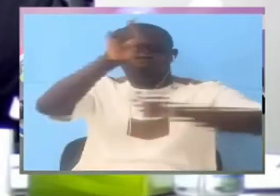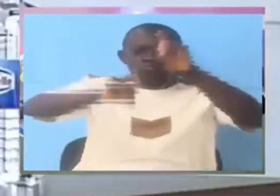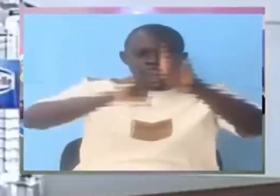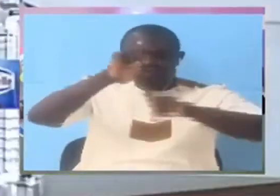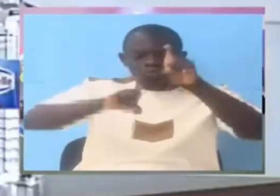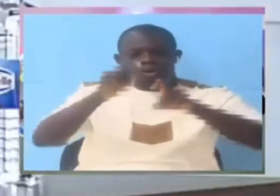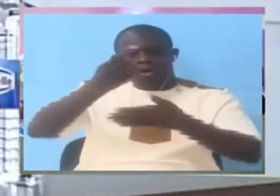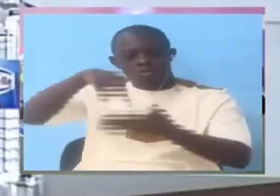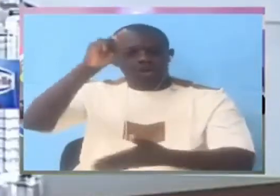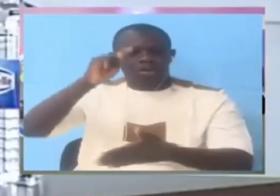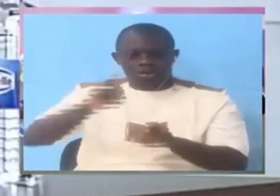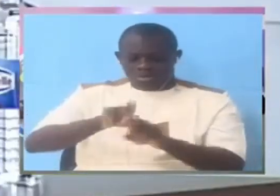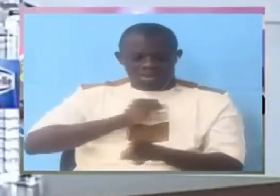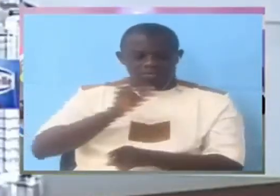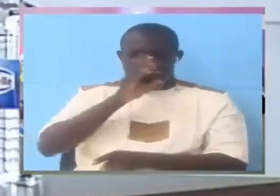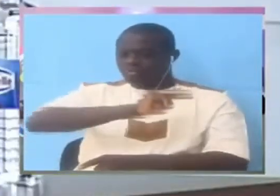those